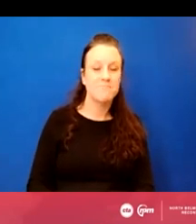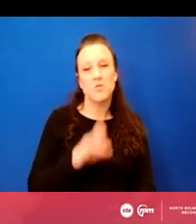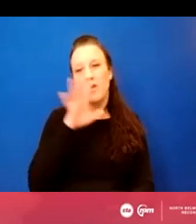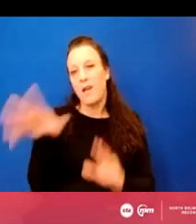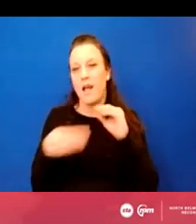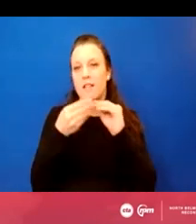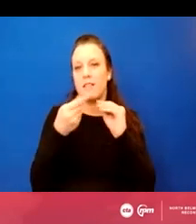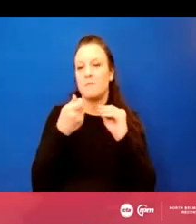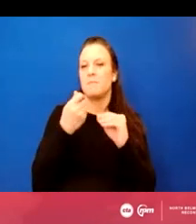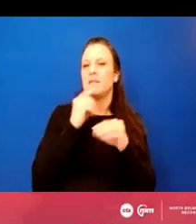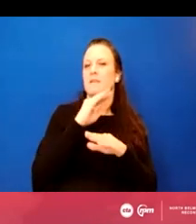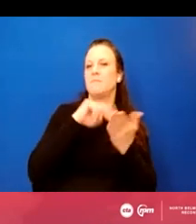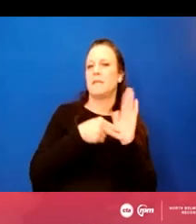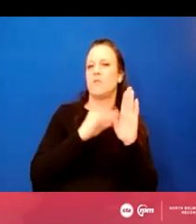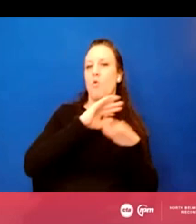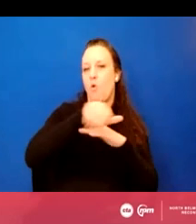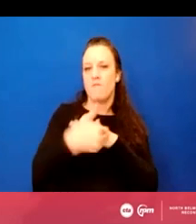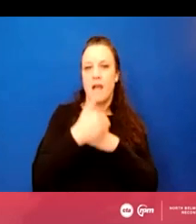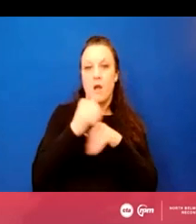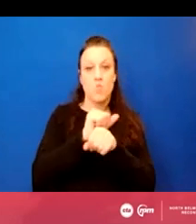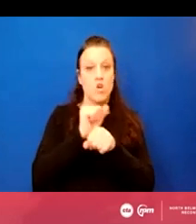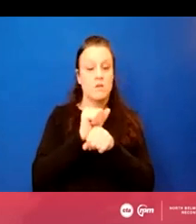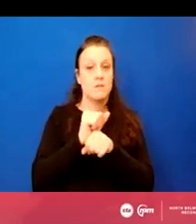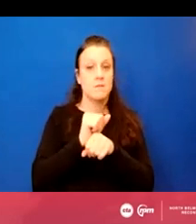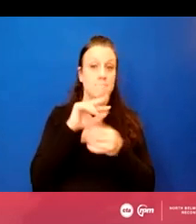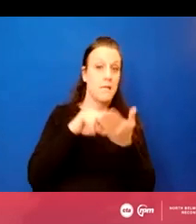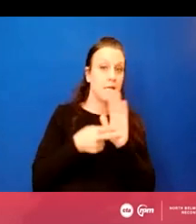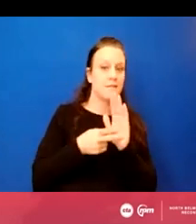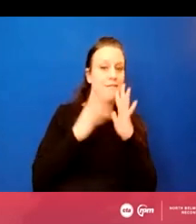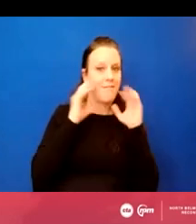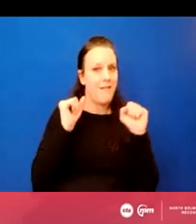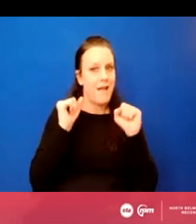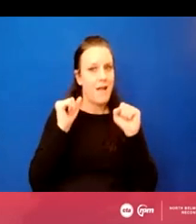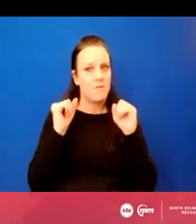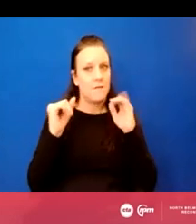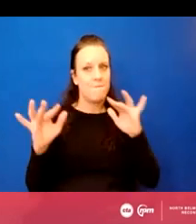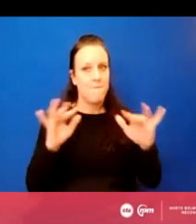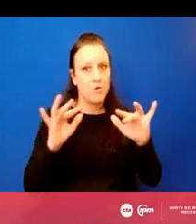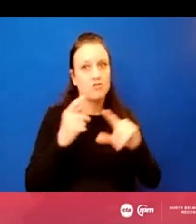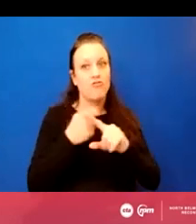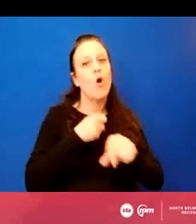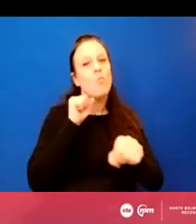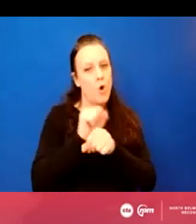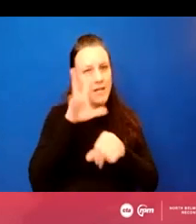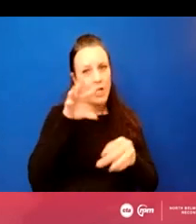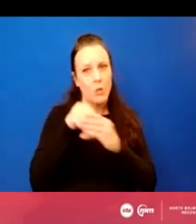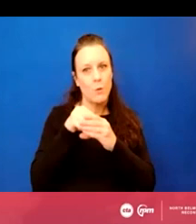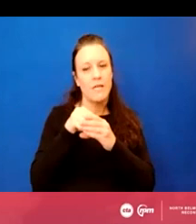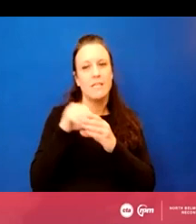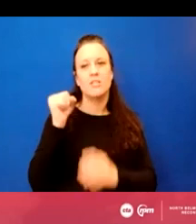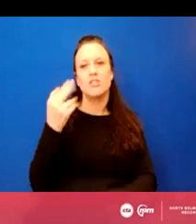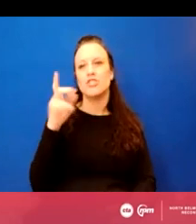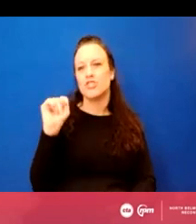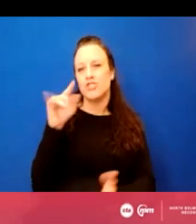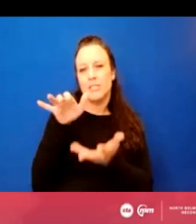more on what overnight work and the noise impacts means, the loud noise and vibration will come from work including driving sheet piles,